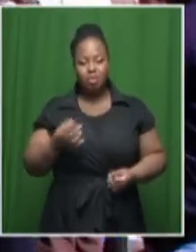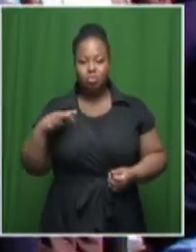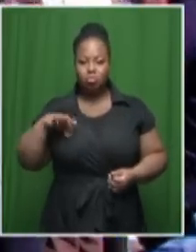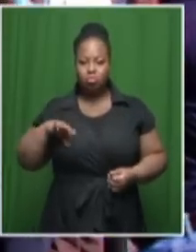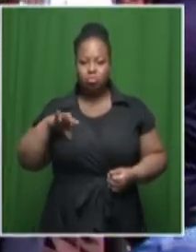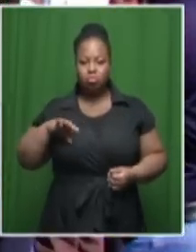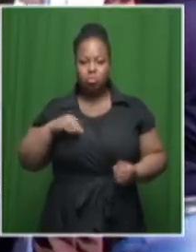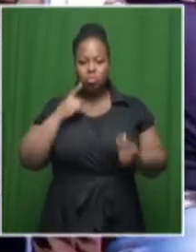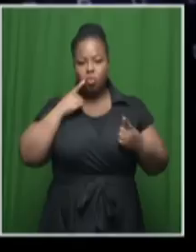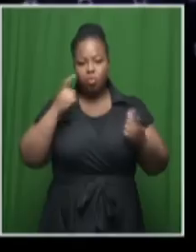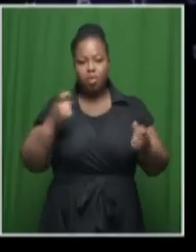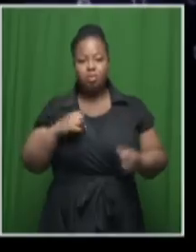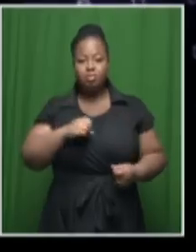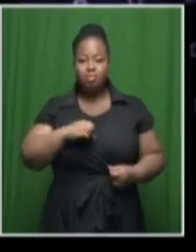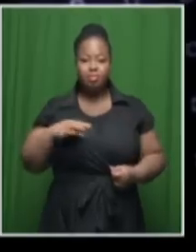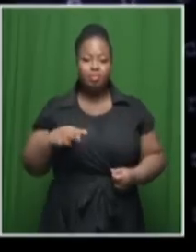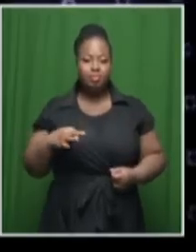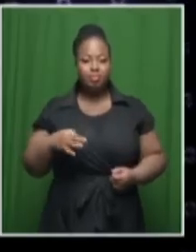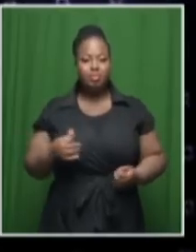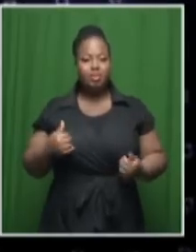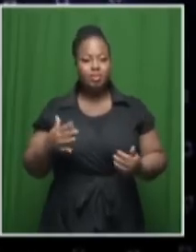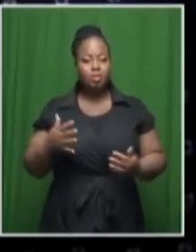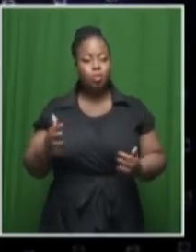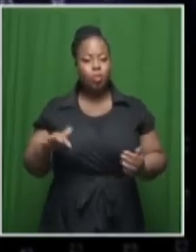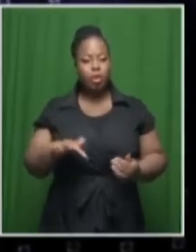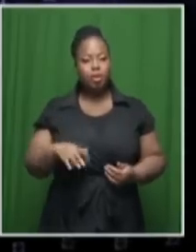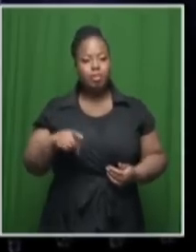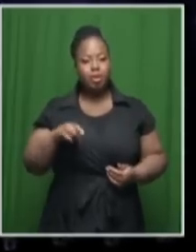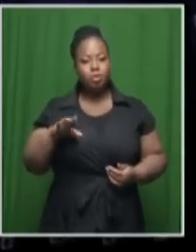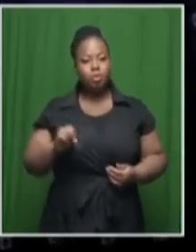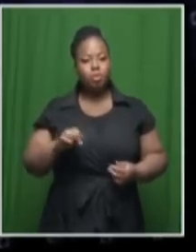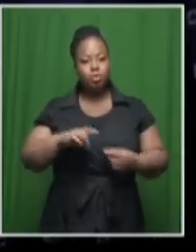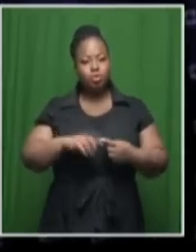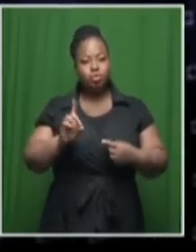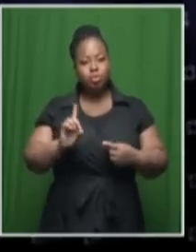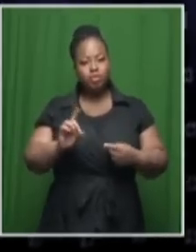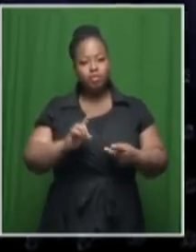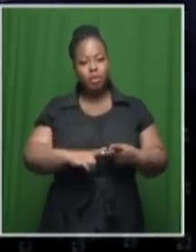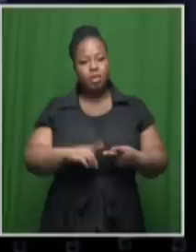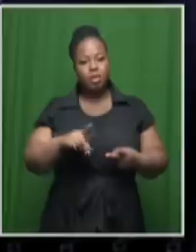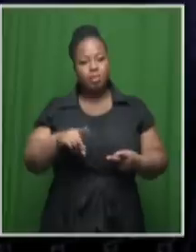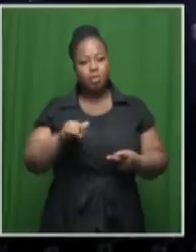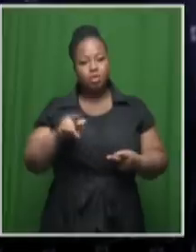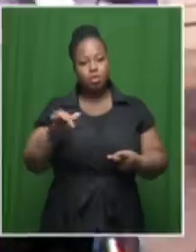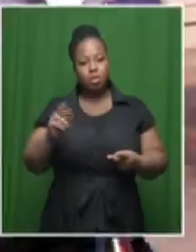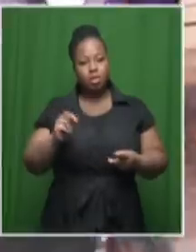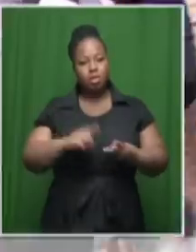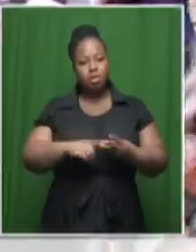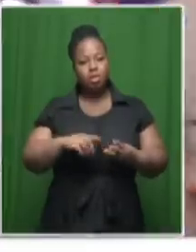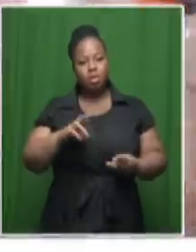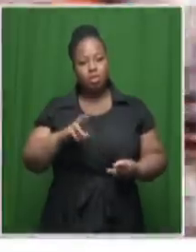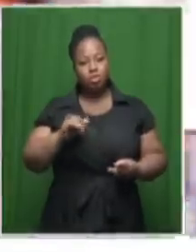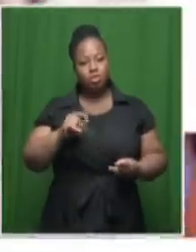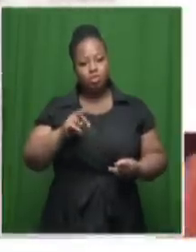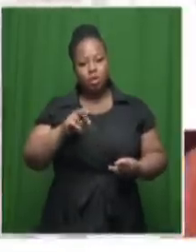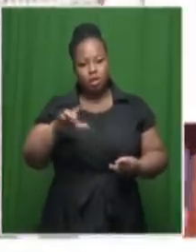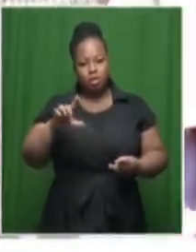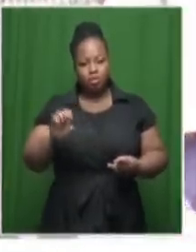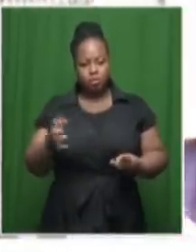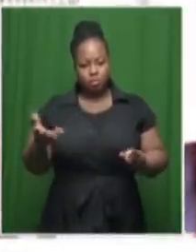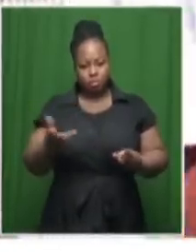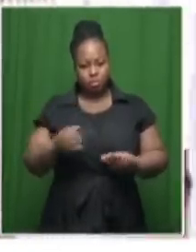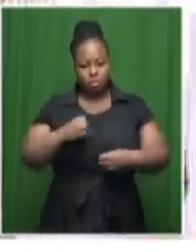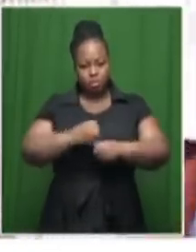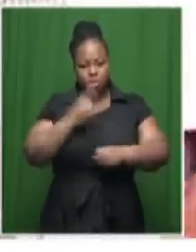Employees have embarked on a strike action at Patco depots in Dobsonville, Potkerton as well as Roseville in